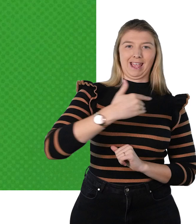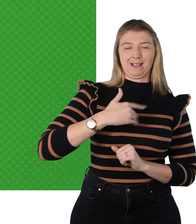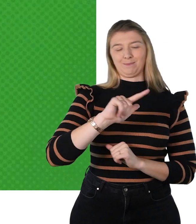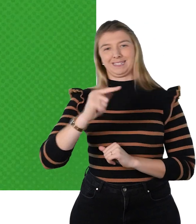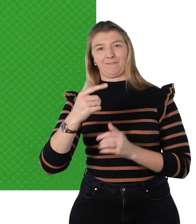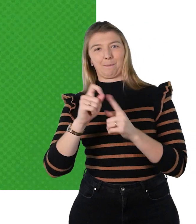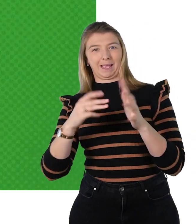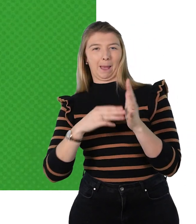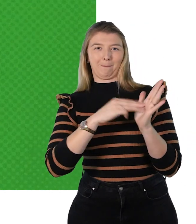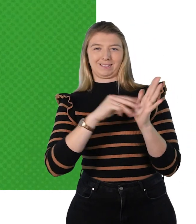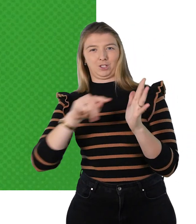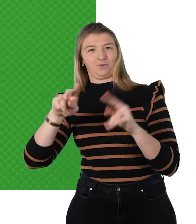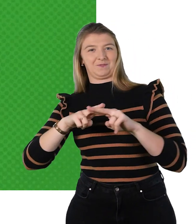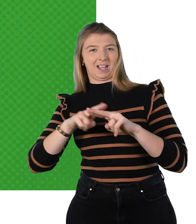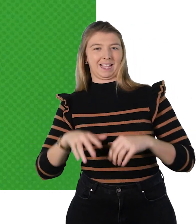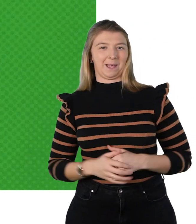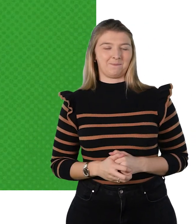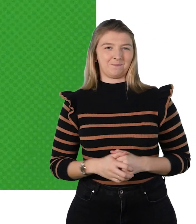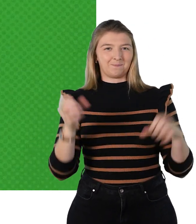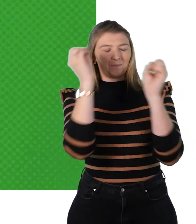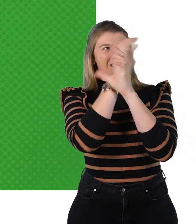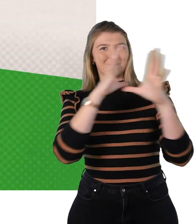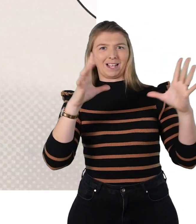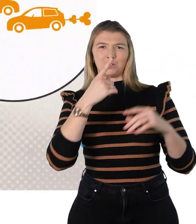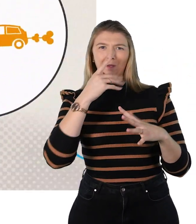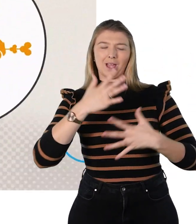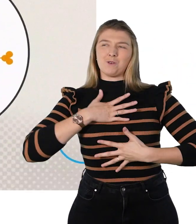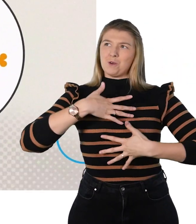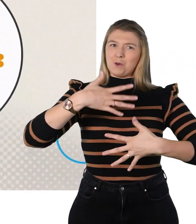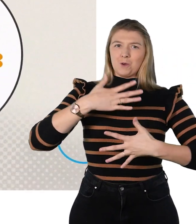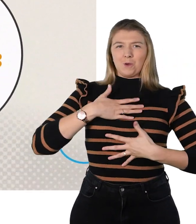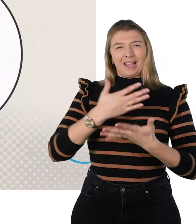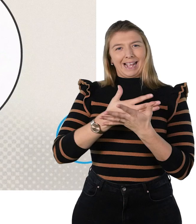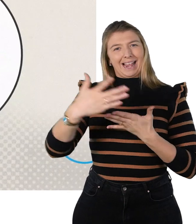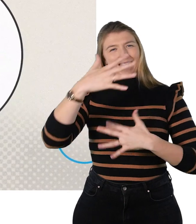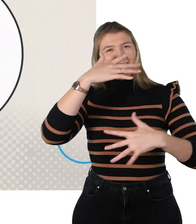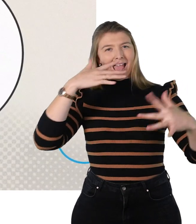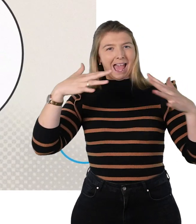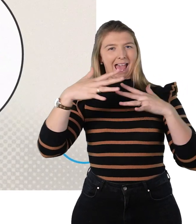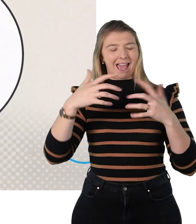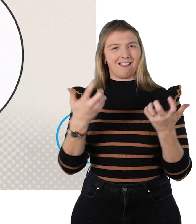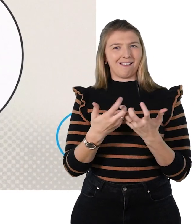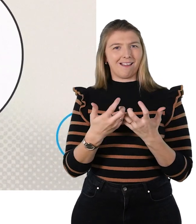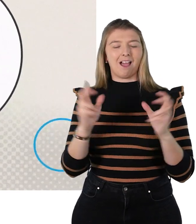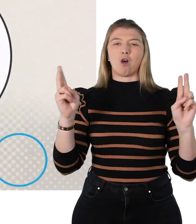Imagine if we could breathe cleaner air, by reducing pollution and saving lives,